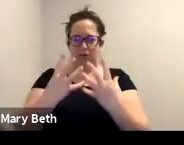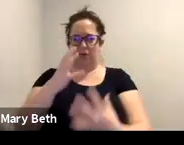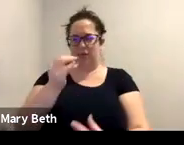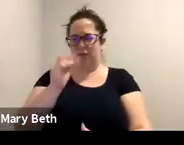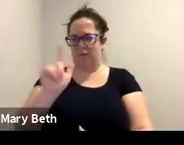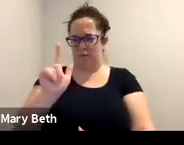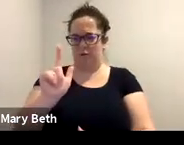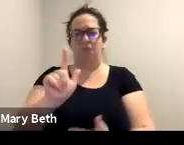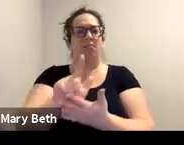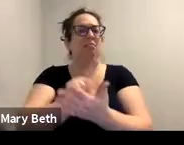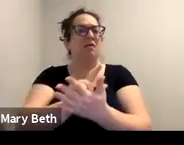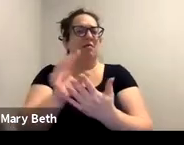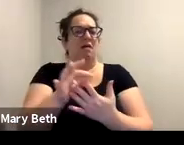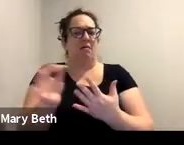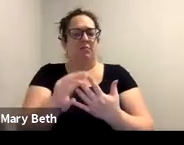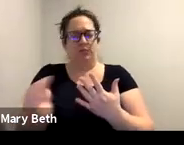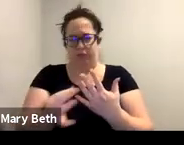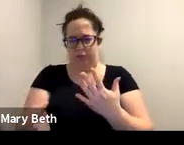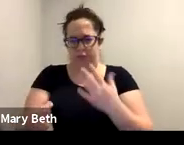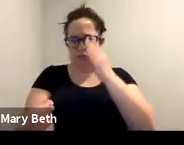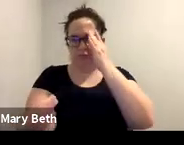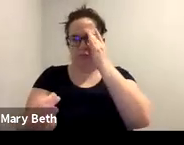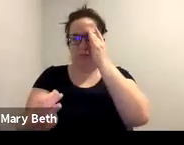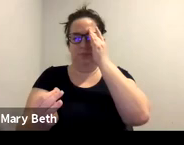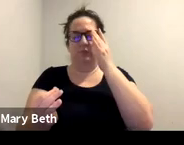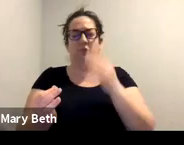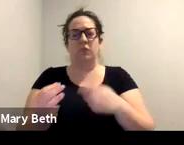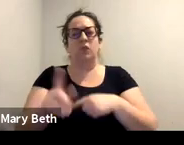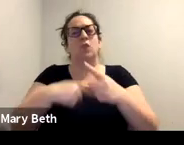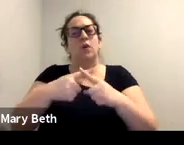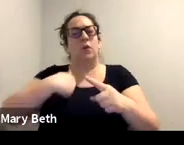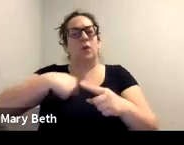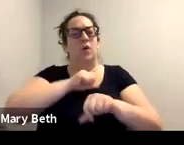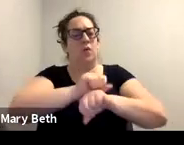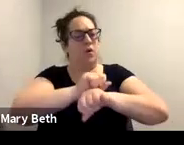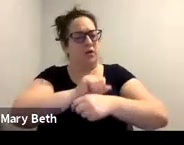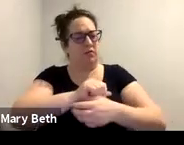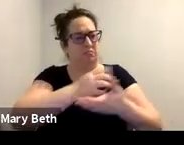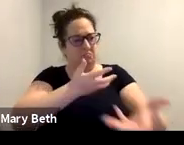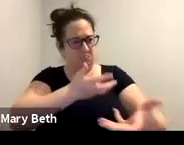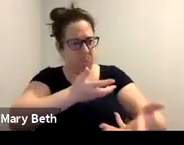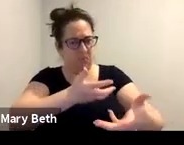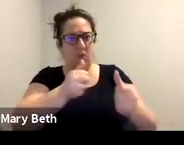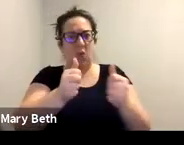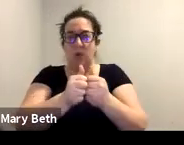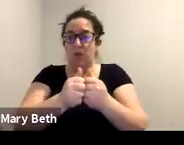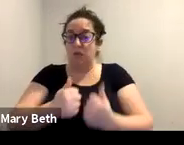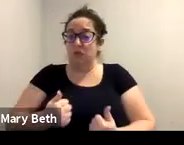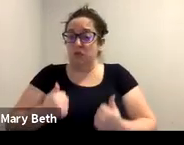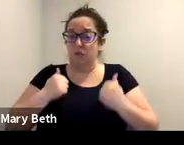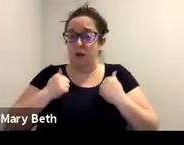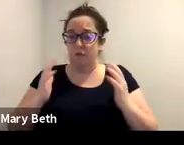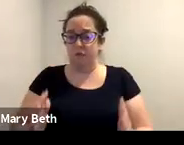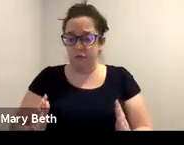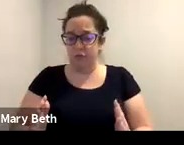we're working with survivors and there it's discussed when it comes to legal options in this dichotomy, either get a